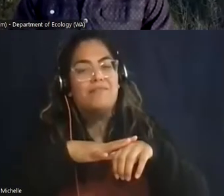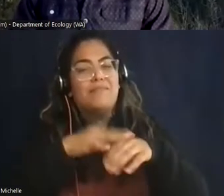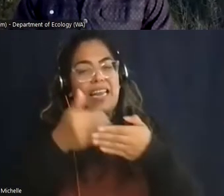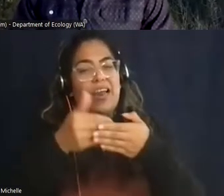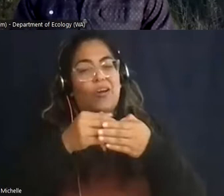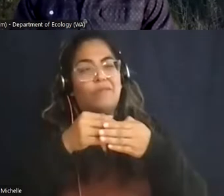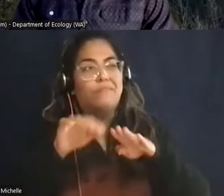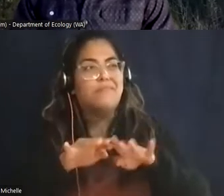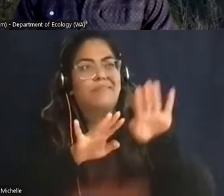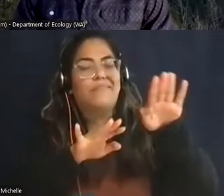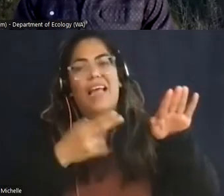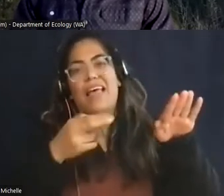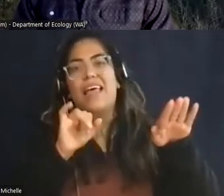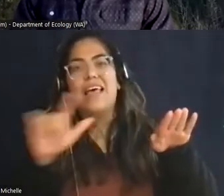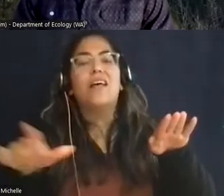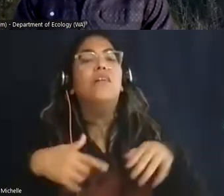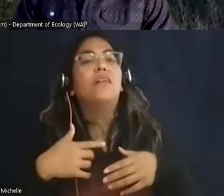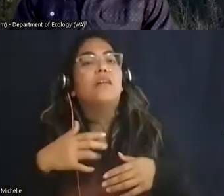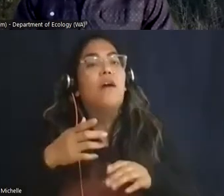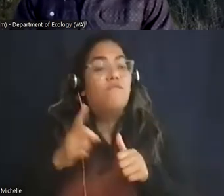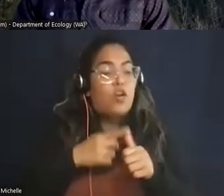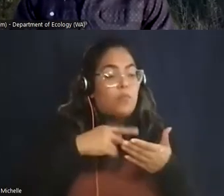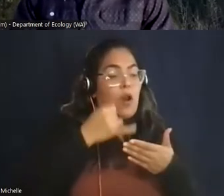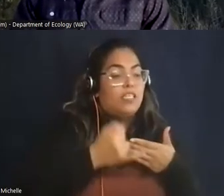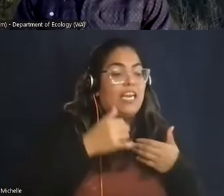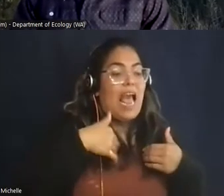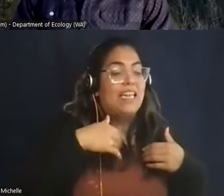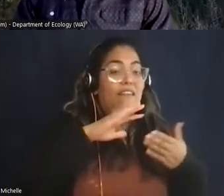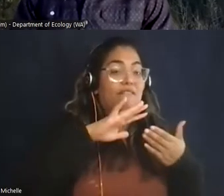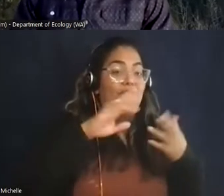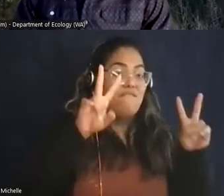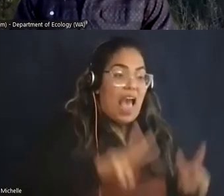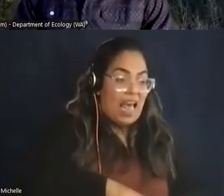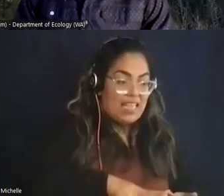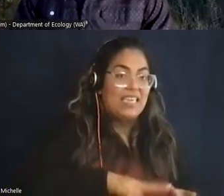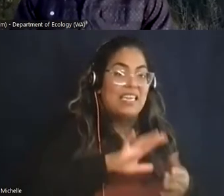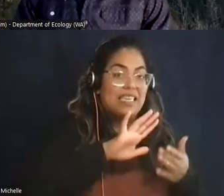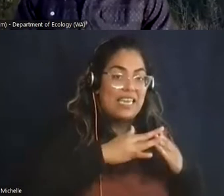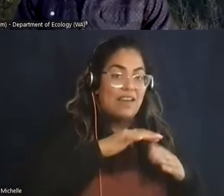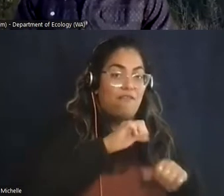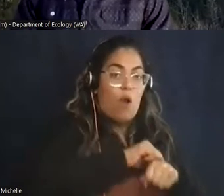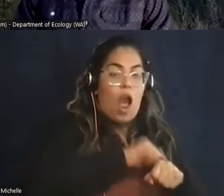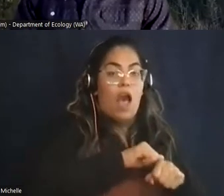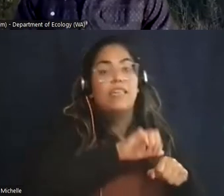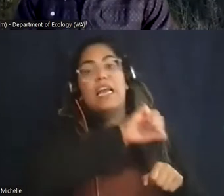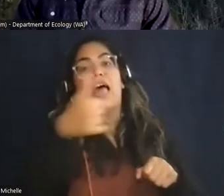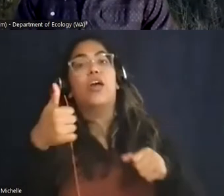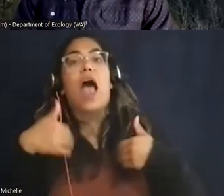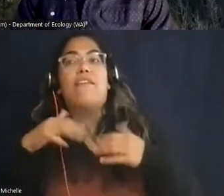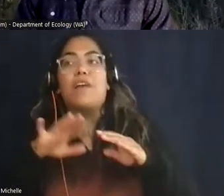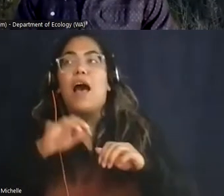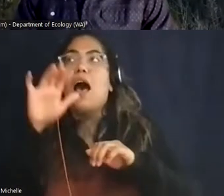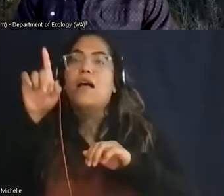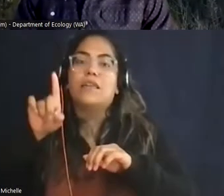first project had us in the valley of city of rocks where our second project had us more up in the hills kind of overseeing all of city of rocks you got